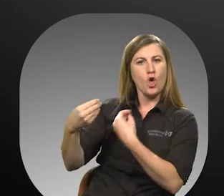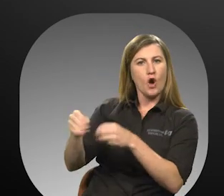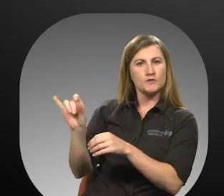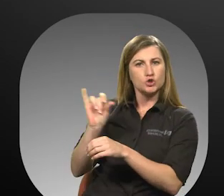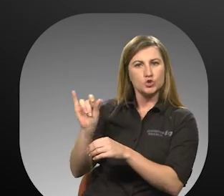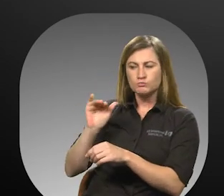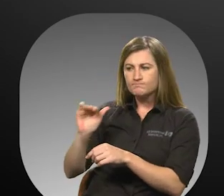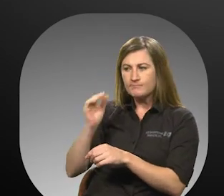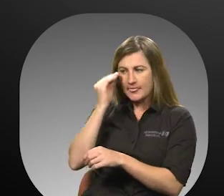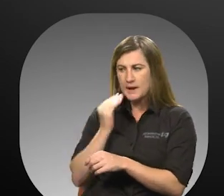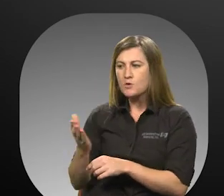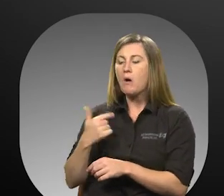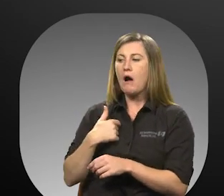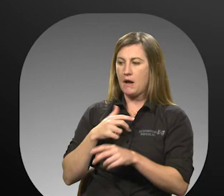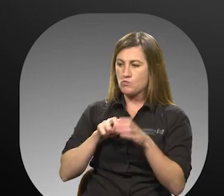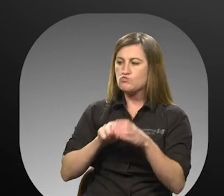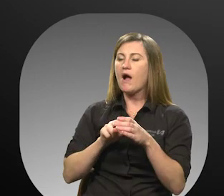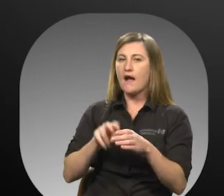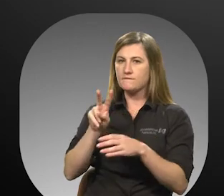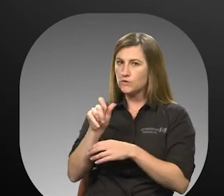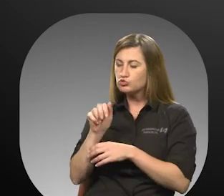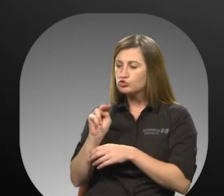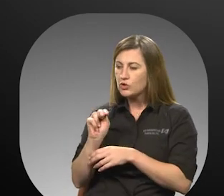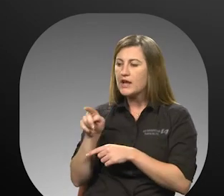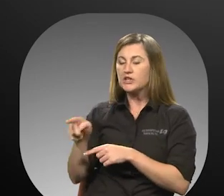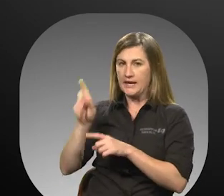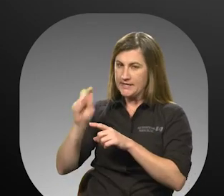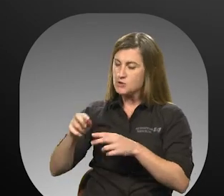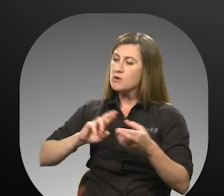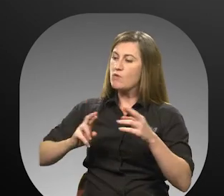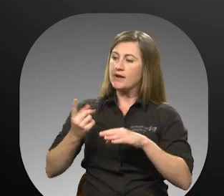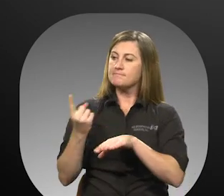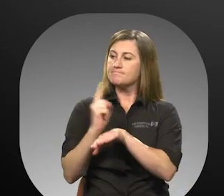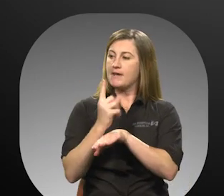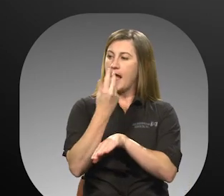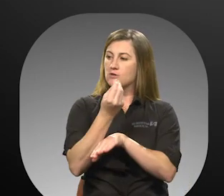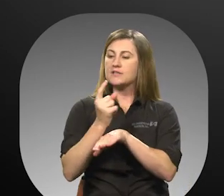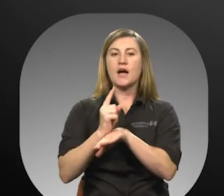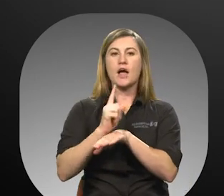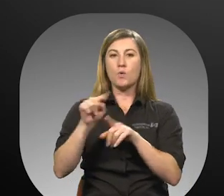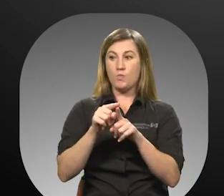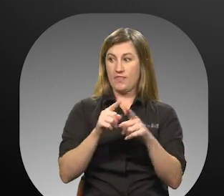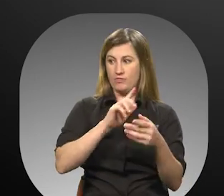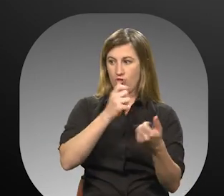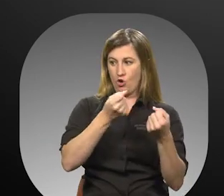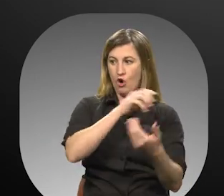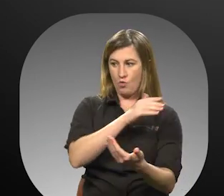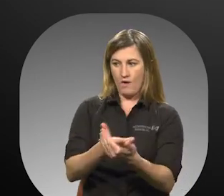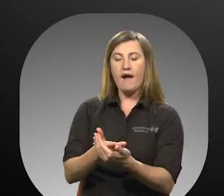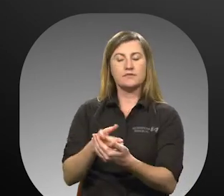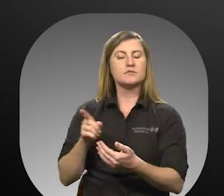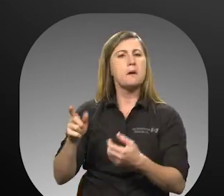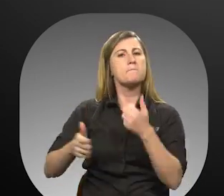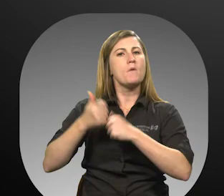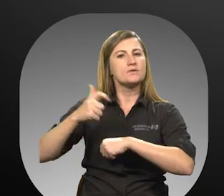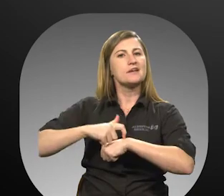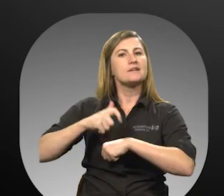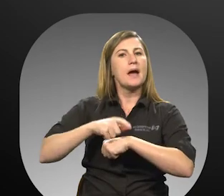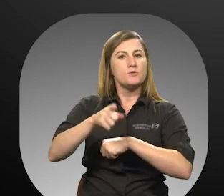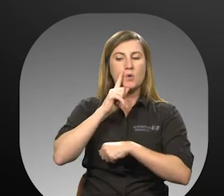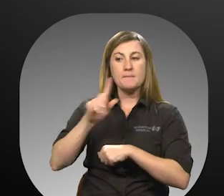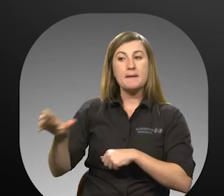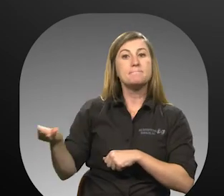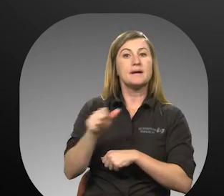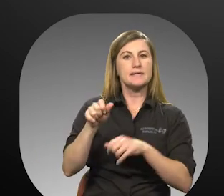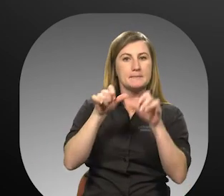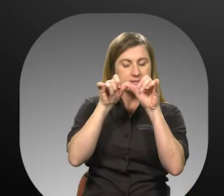physician's office that you are riding on public transportation and that you need to be ready to return when the vehicle arrives. In most cases, you will be